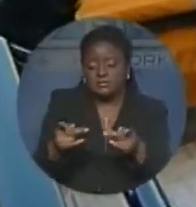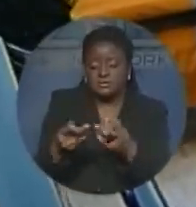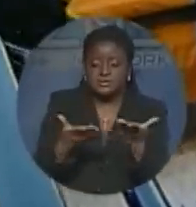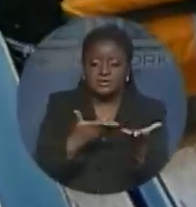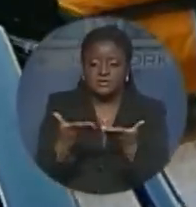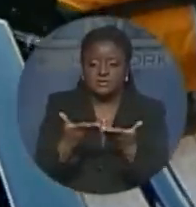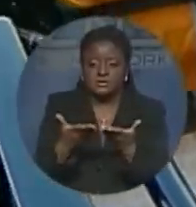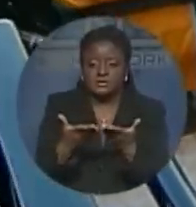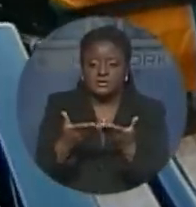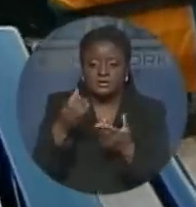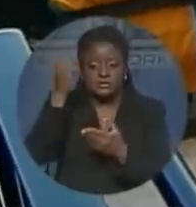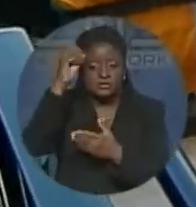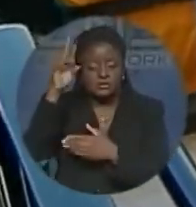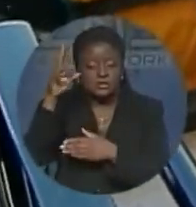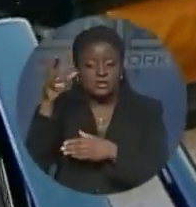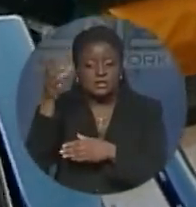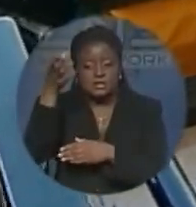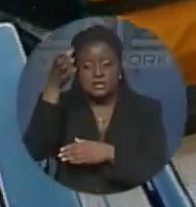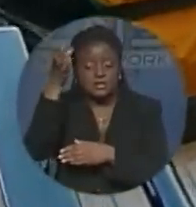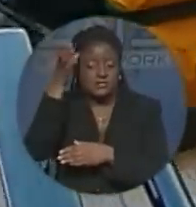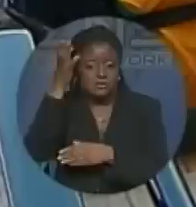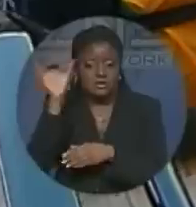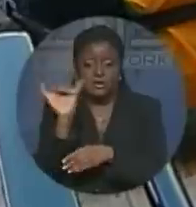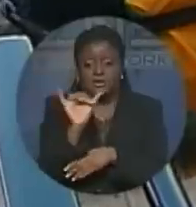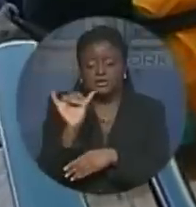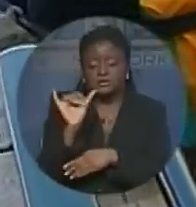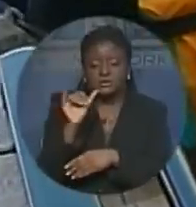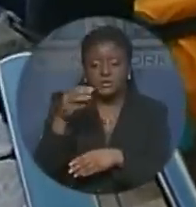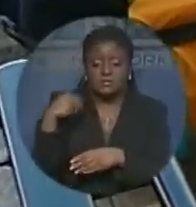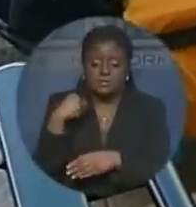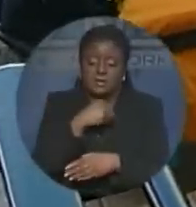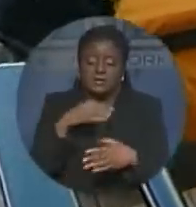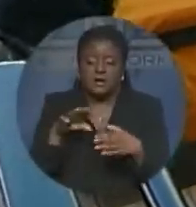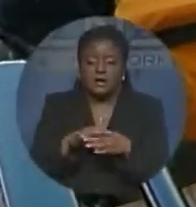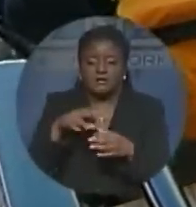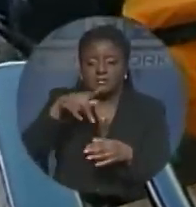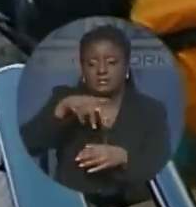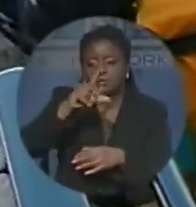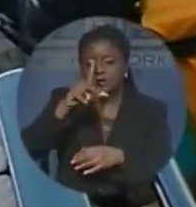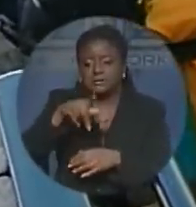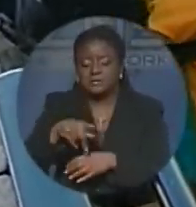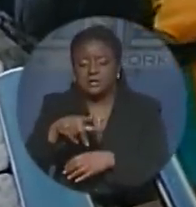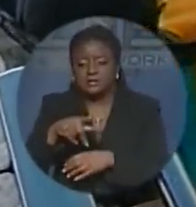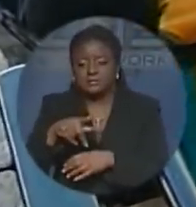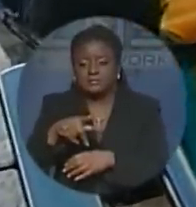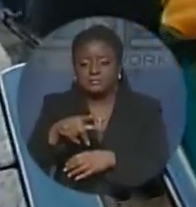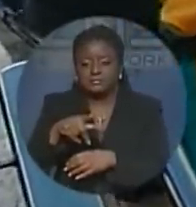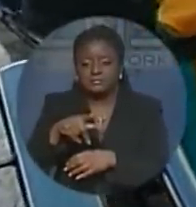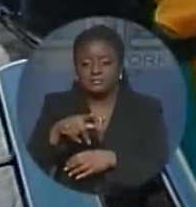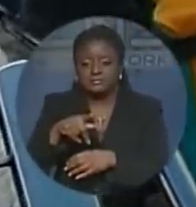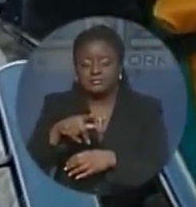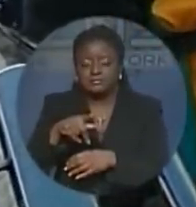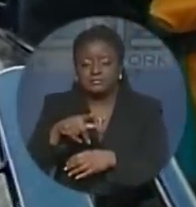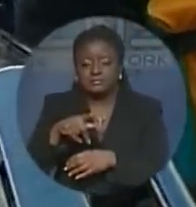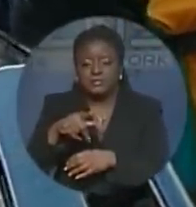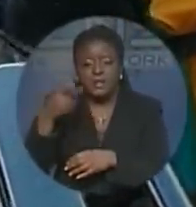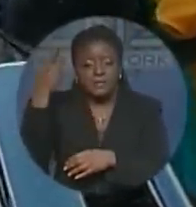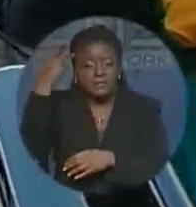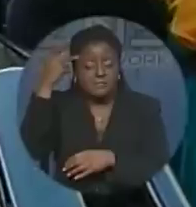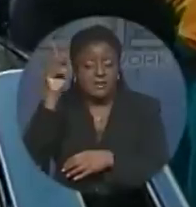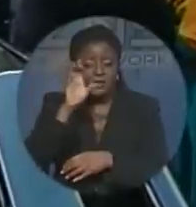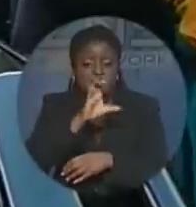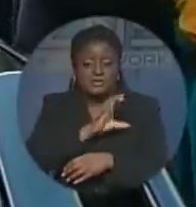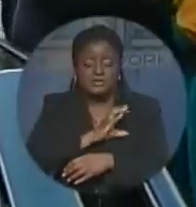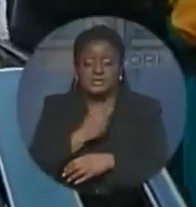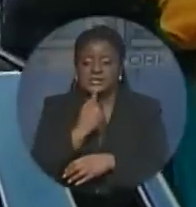Progressive Liberal Party and served as its MP for Angleston. Party leader Perry Christie said, Persons should enter and leave